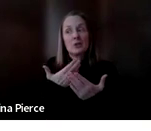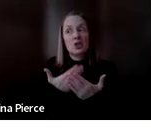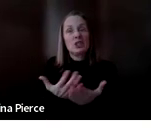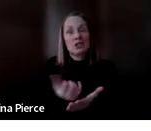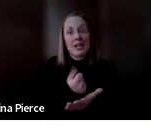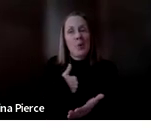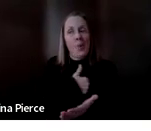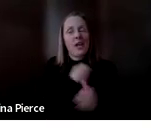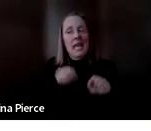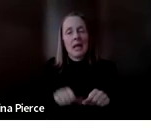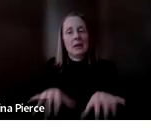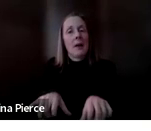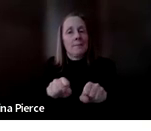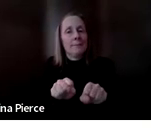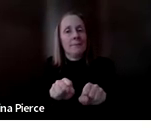get it.